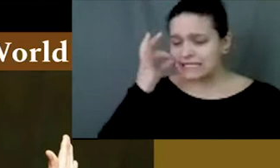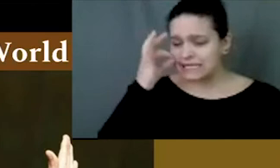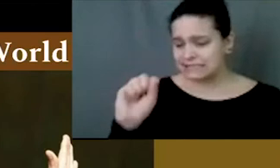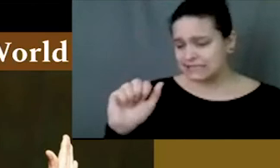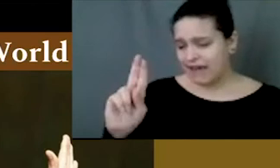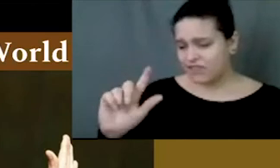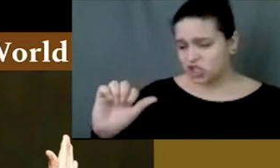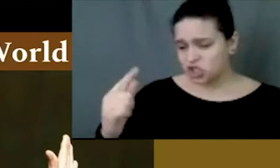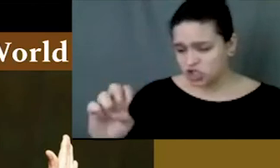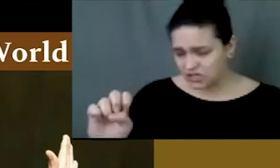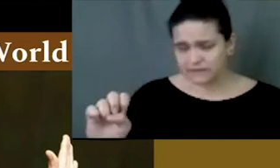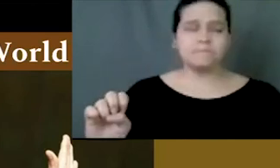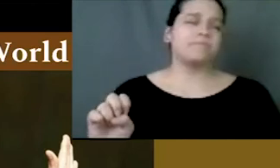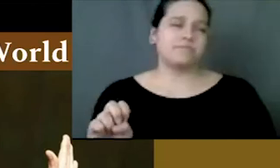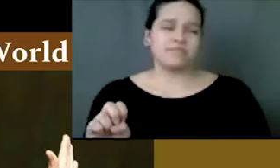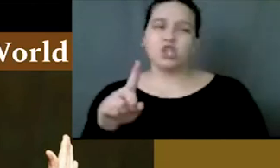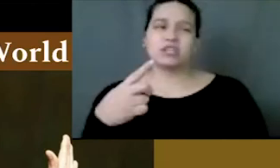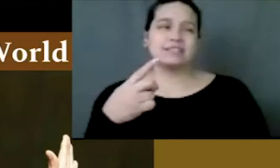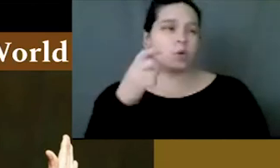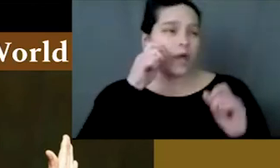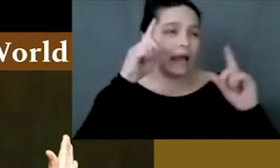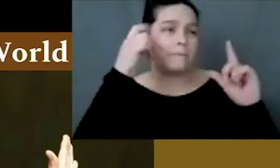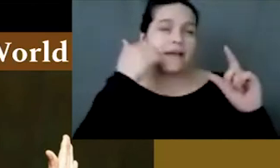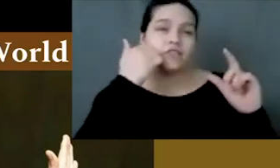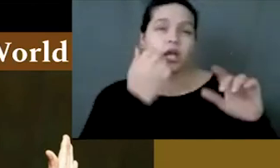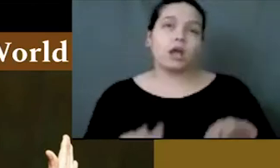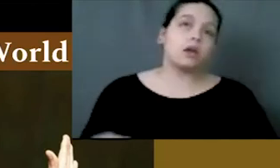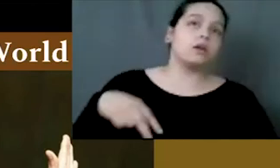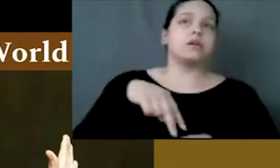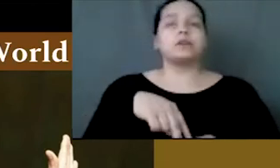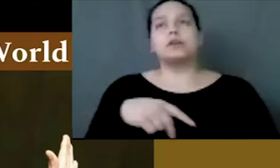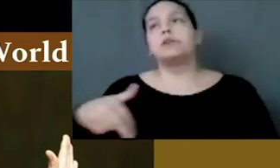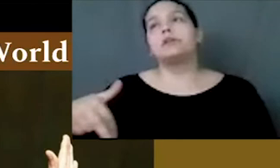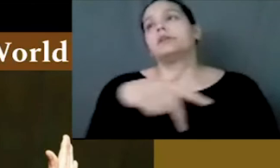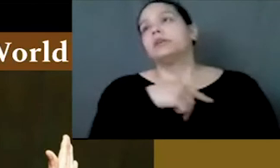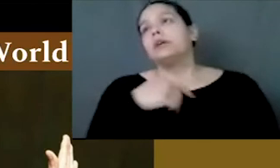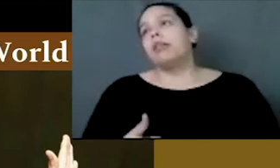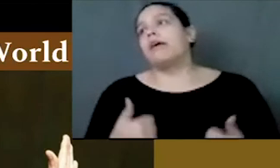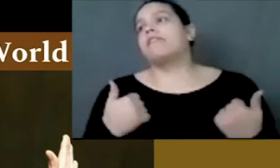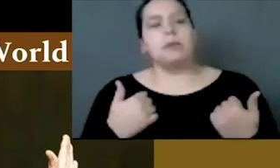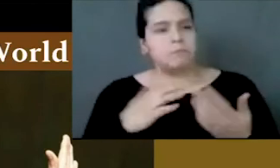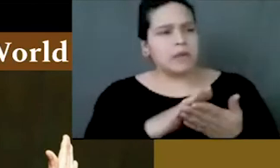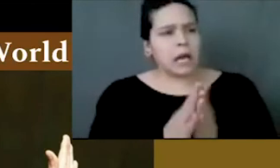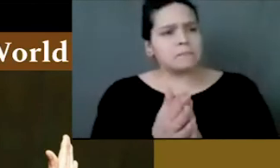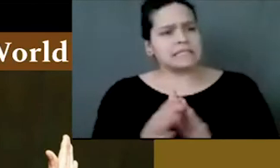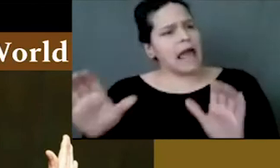merciless Indian savages, you know, getting up every day and just continuing on becomes an act of resistance.